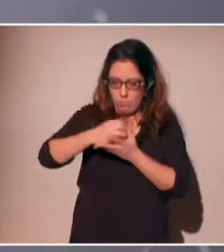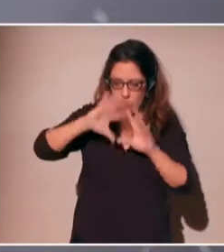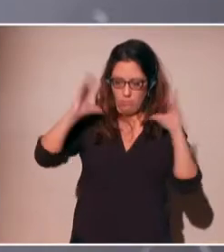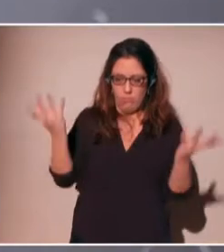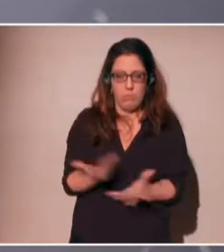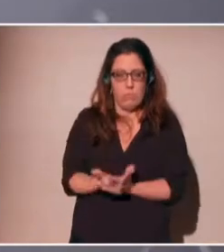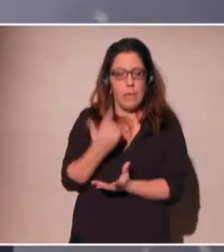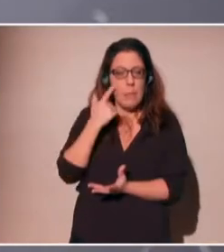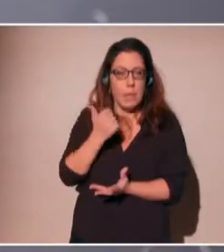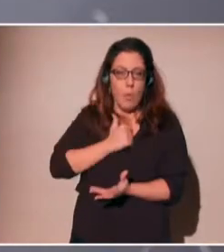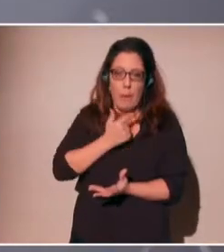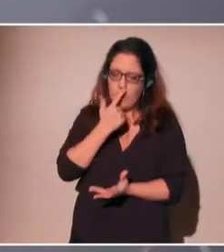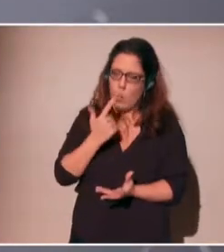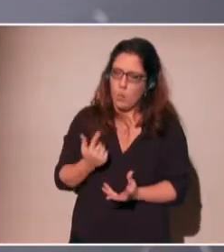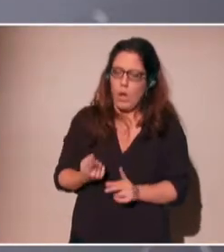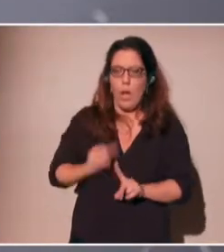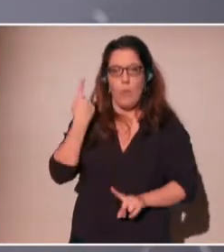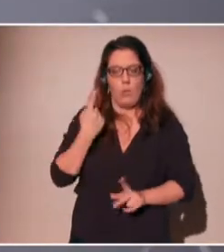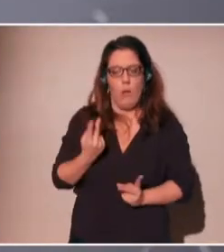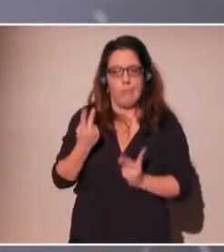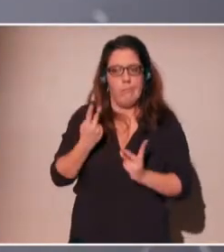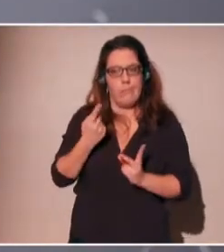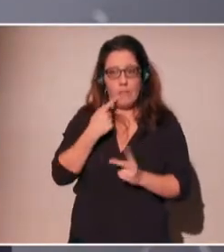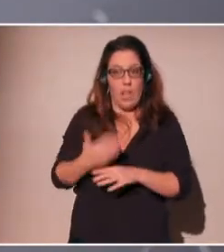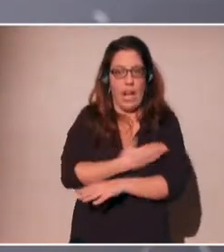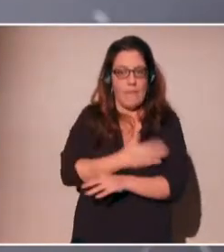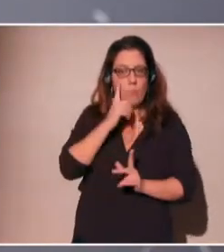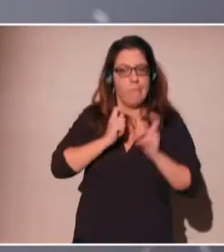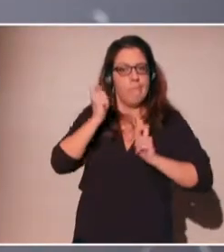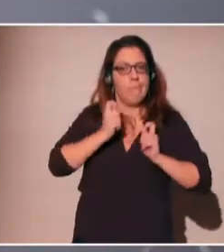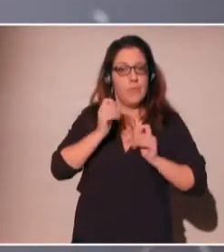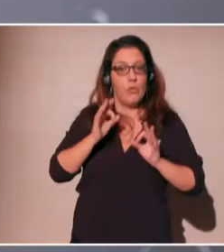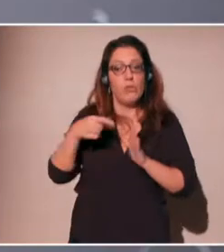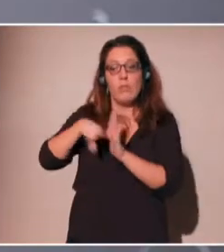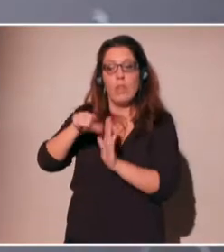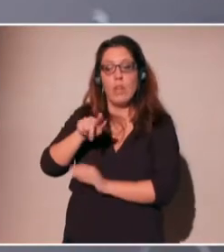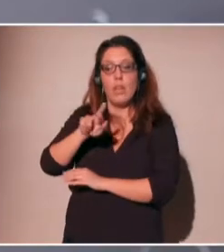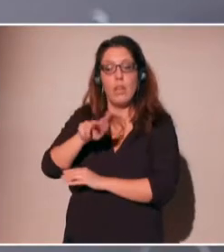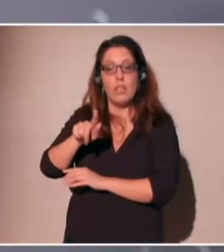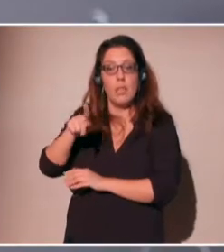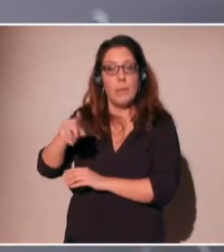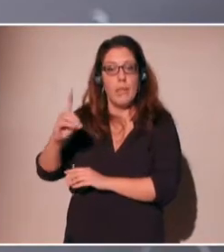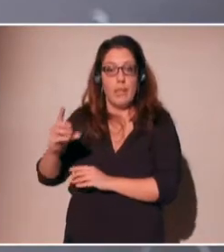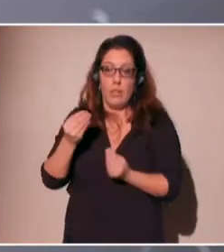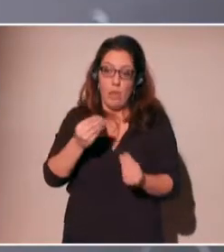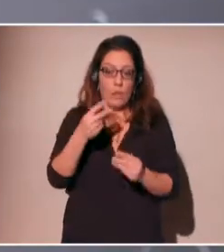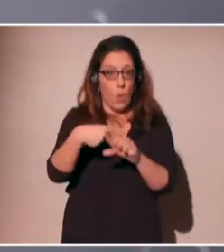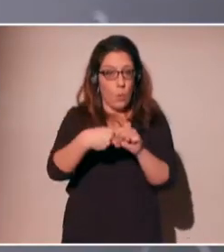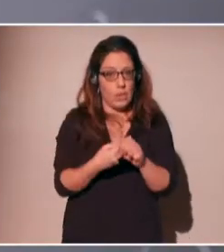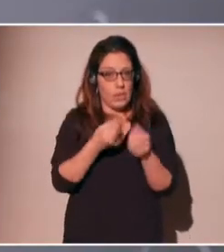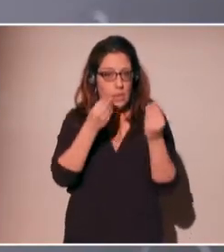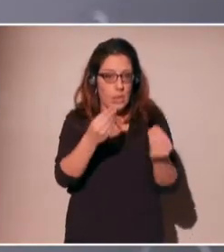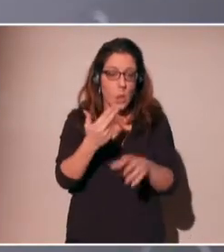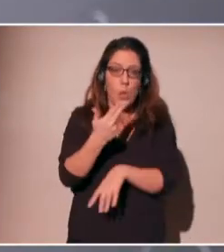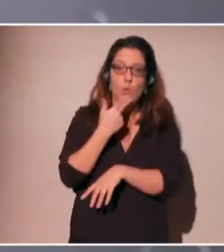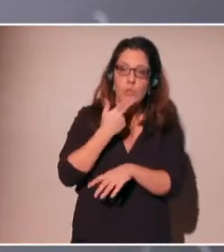if one realized that that was important, then obviously one would be a little more demanding. So the GDPR is going to give us the